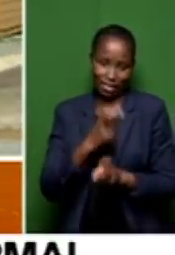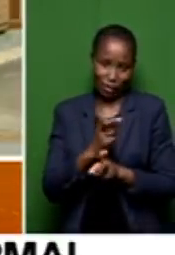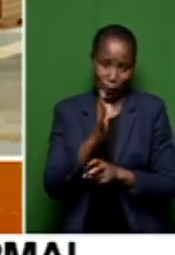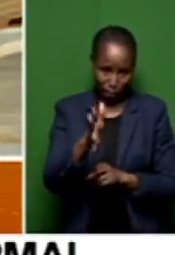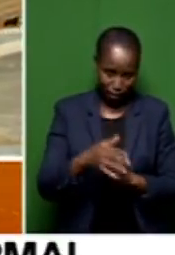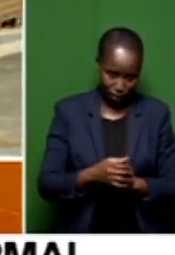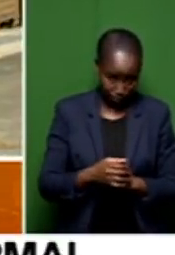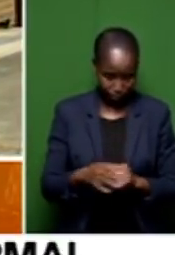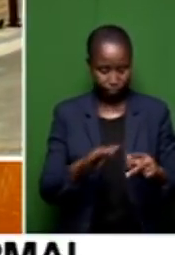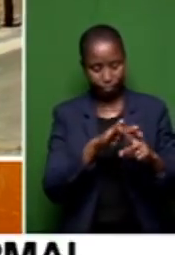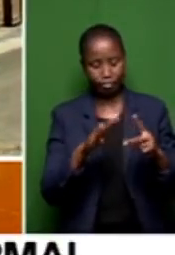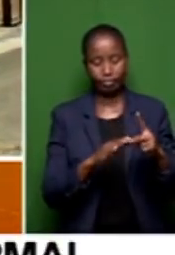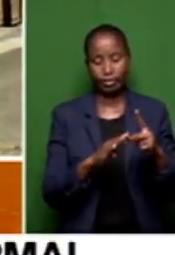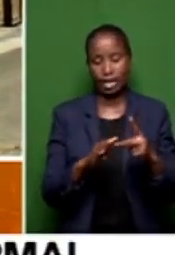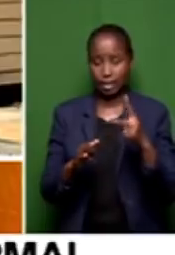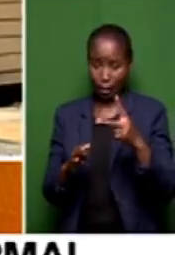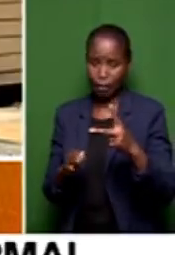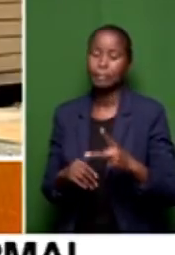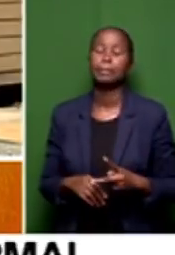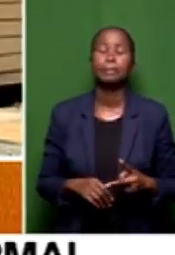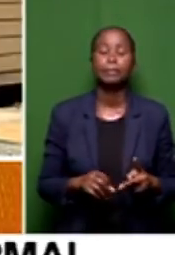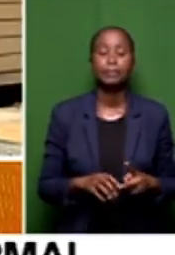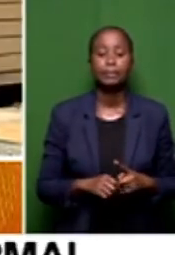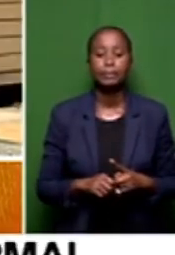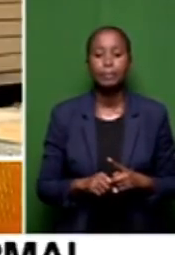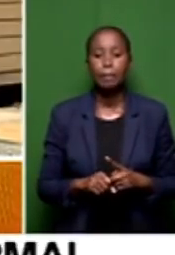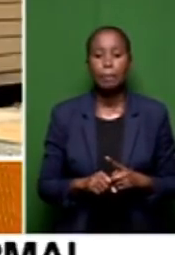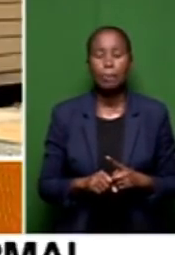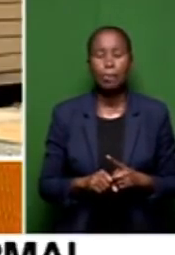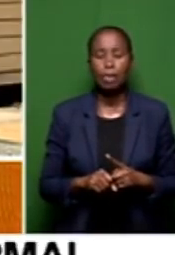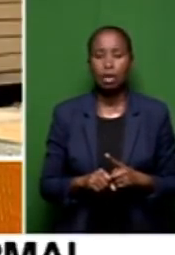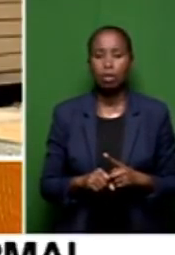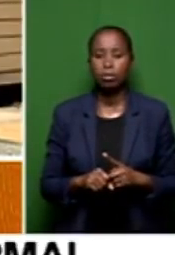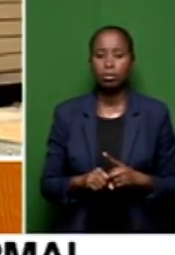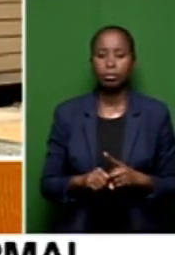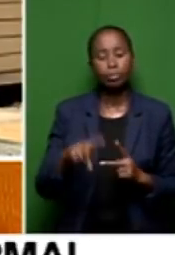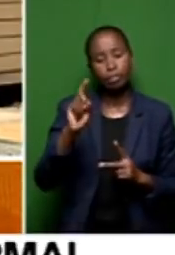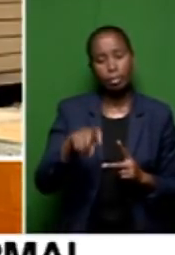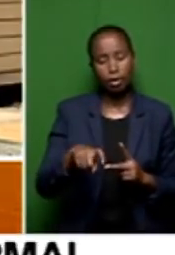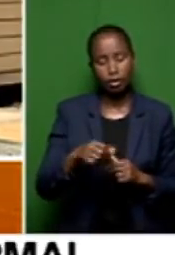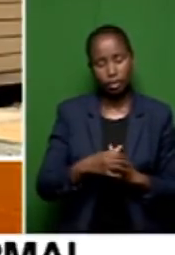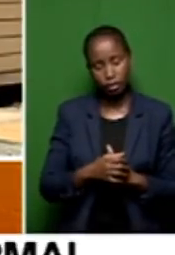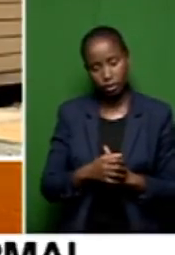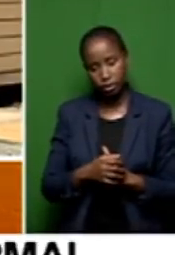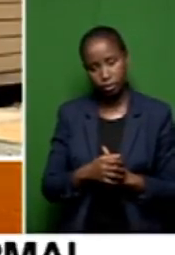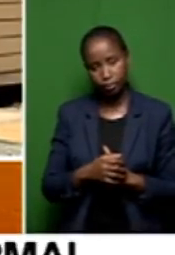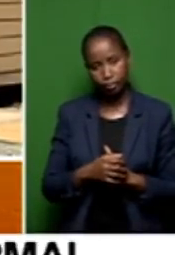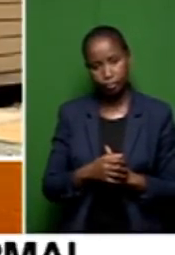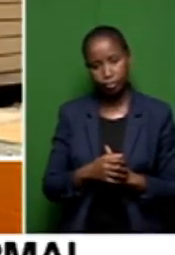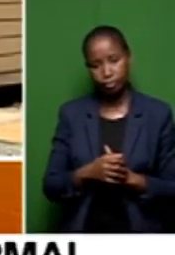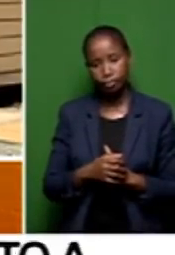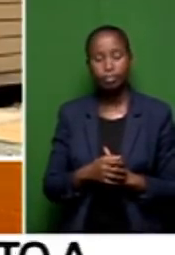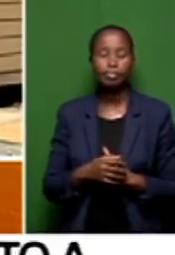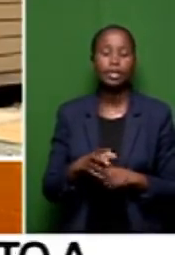Secondly, Sakina, another thing is to make sure that you